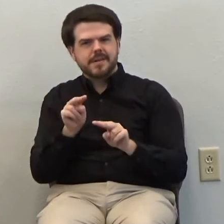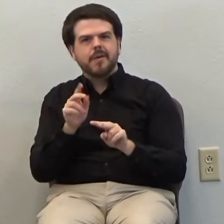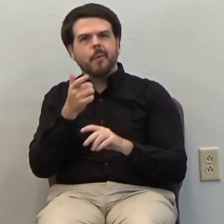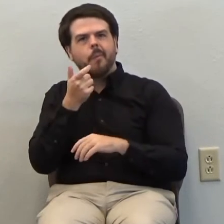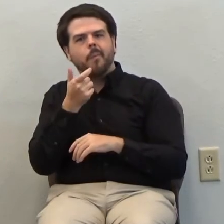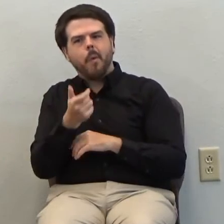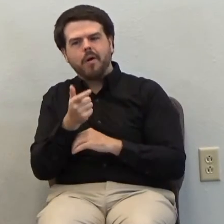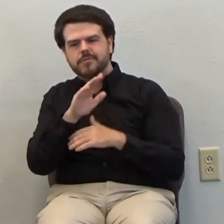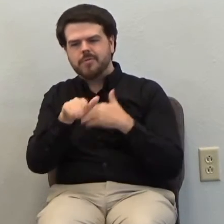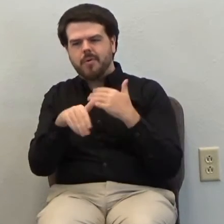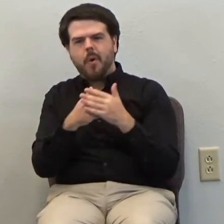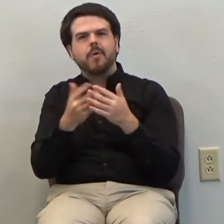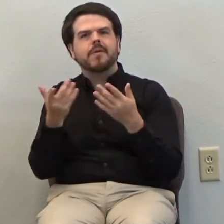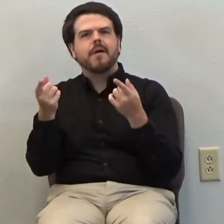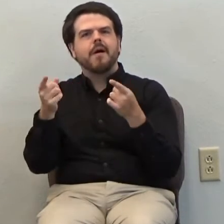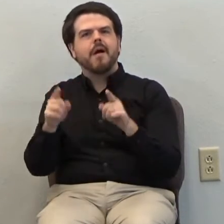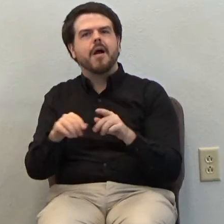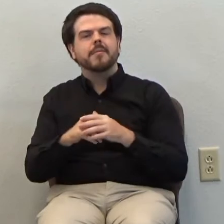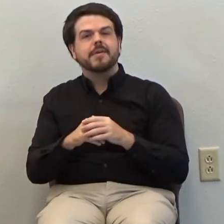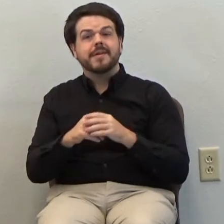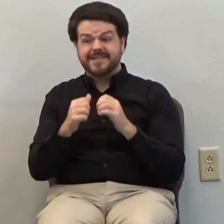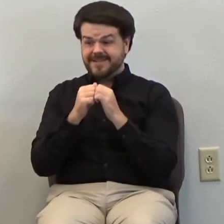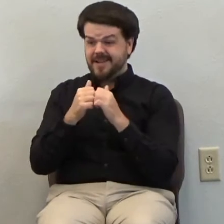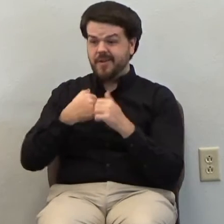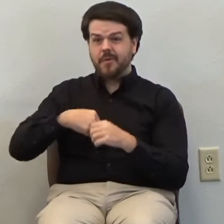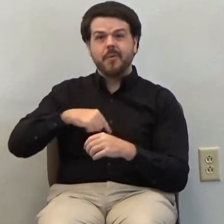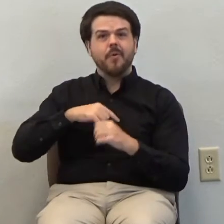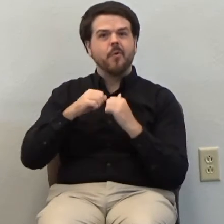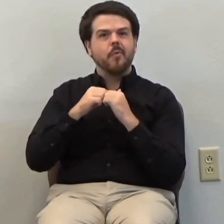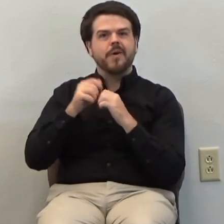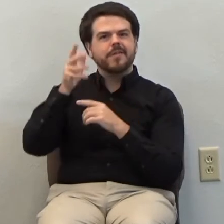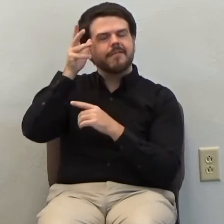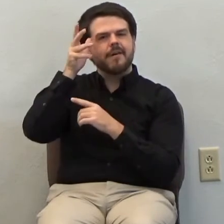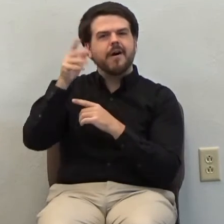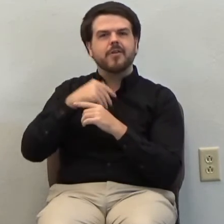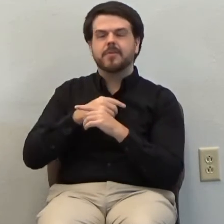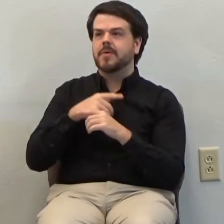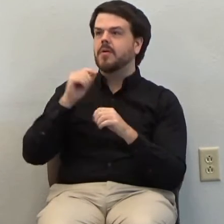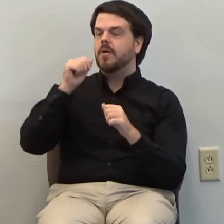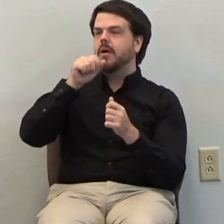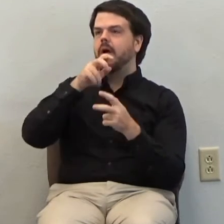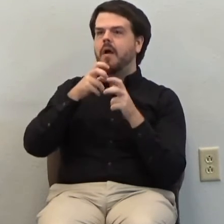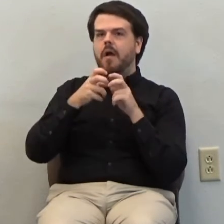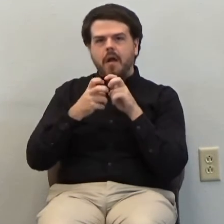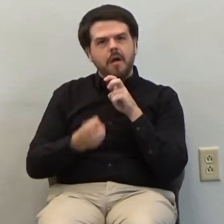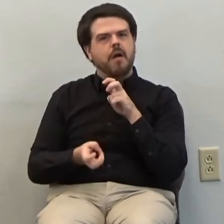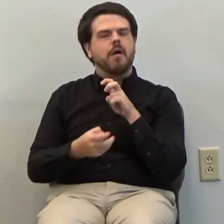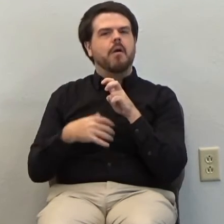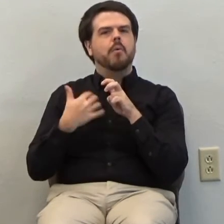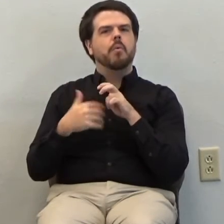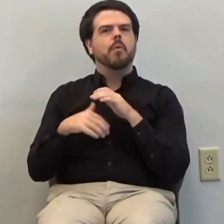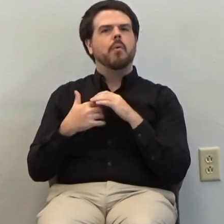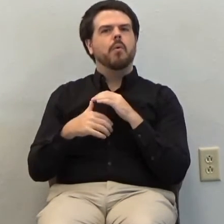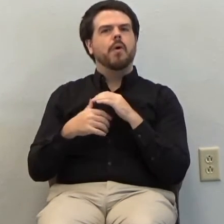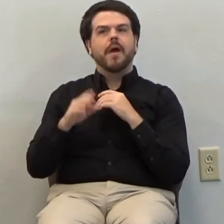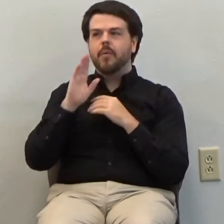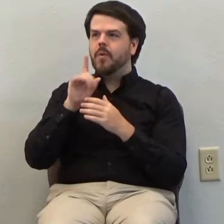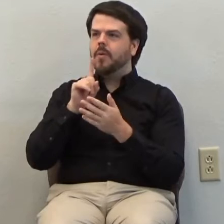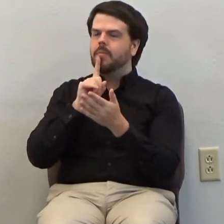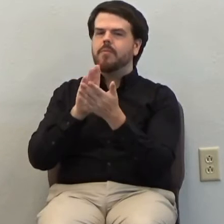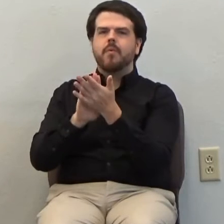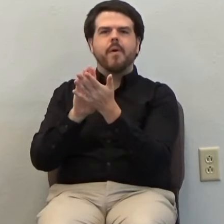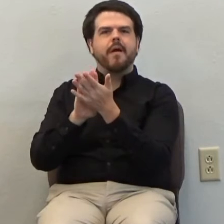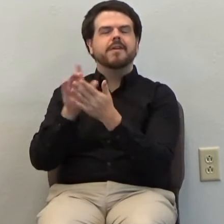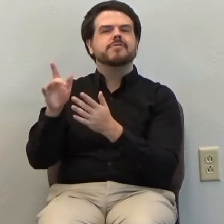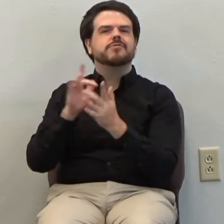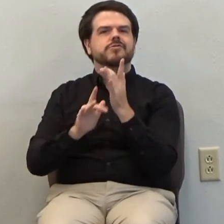And we will, with the Father, just be astounded and give great praise to Jesus Christ. We will have